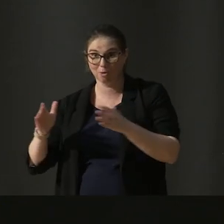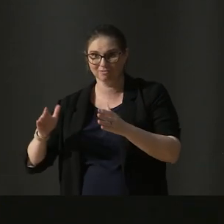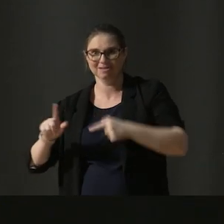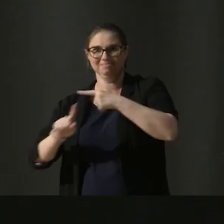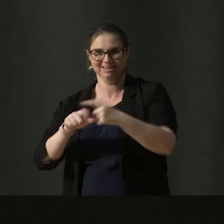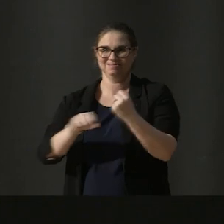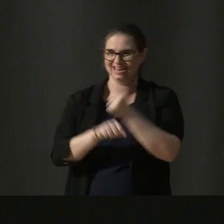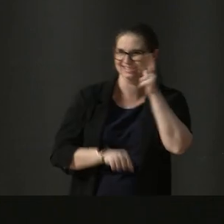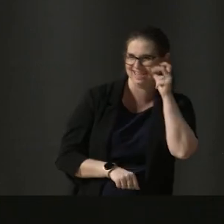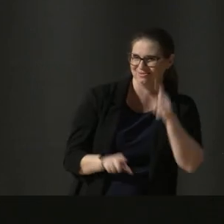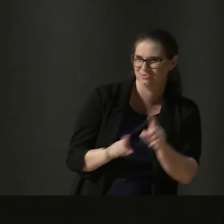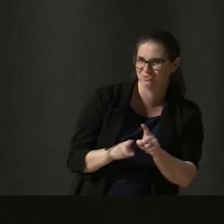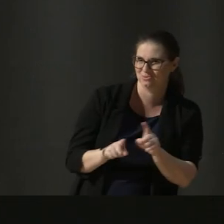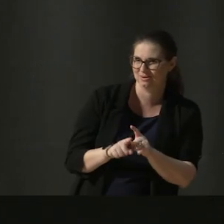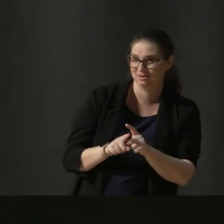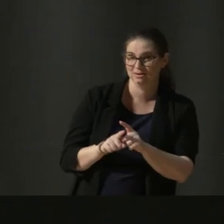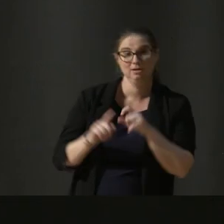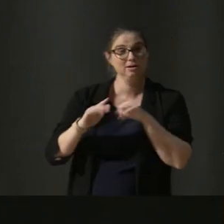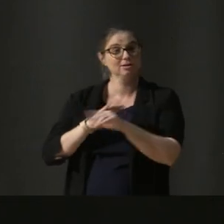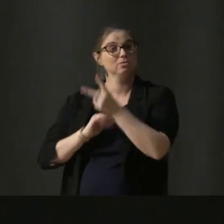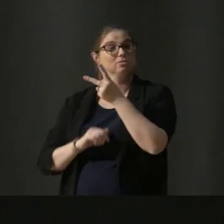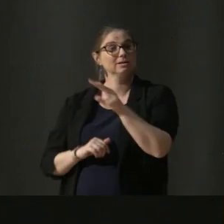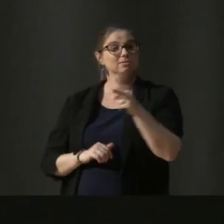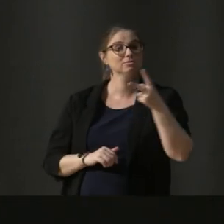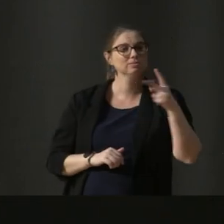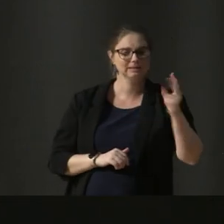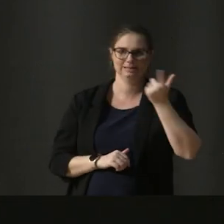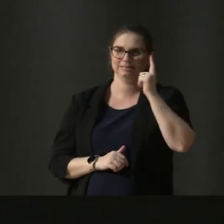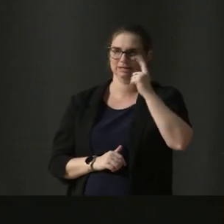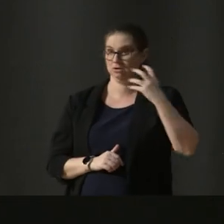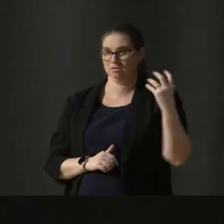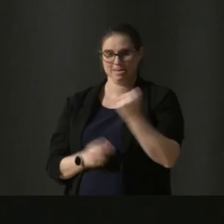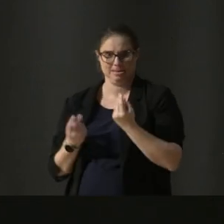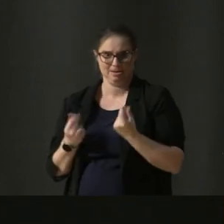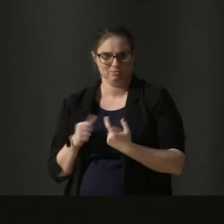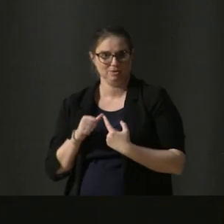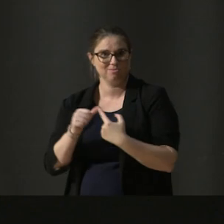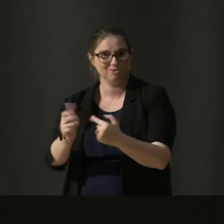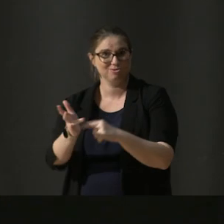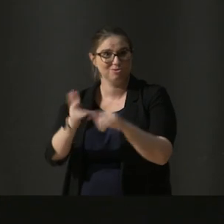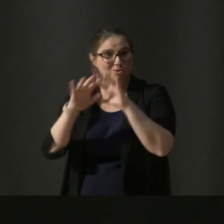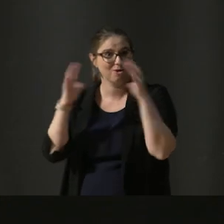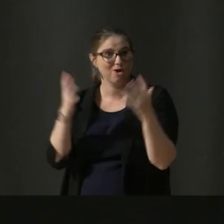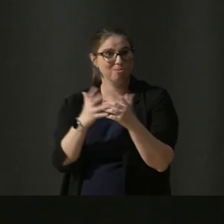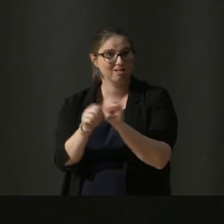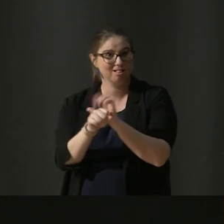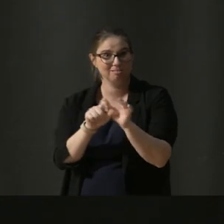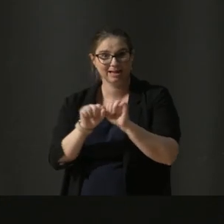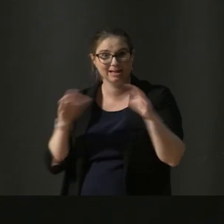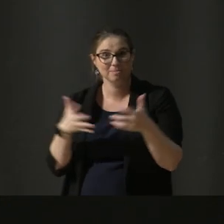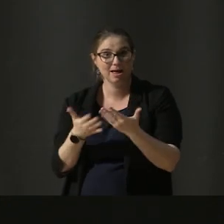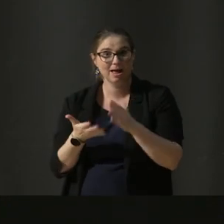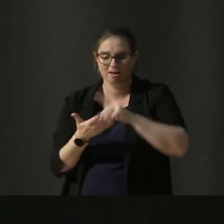In 2020, teachers all over the world had to suddenly respond to the global pandemic by taking our teaching online.